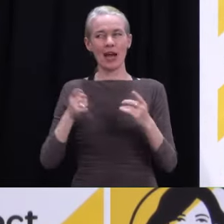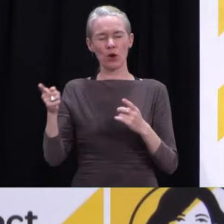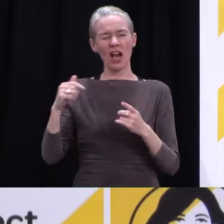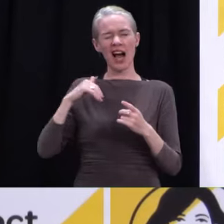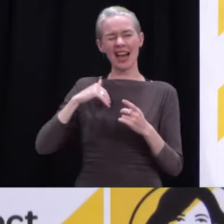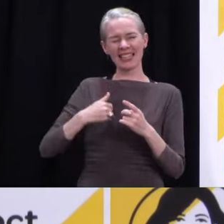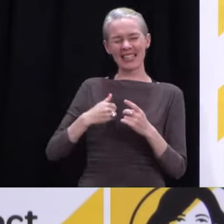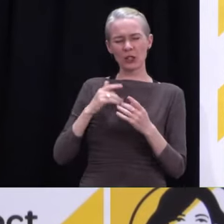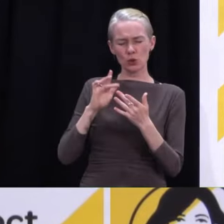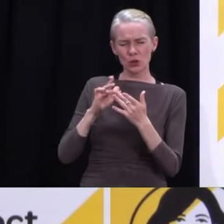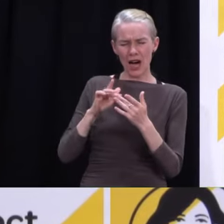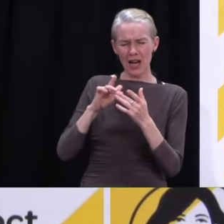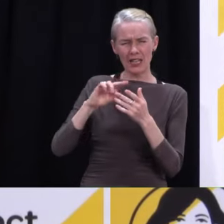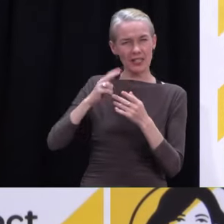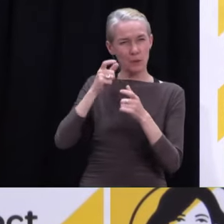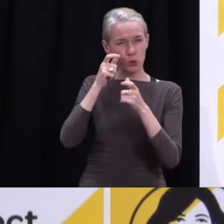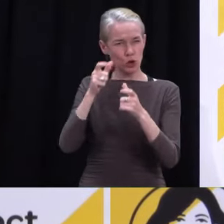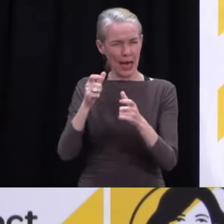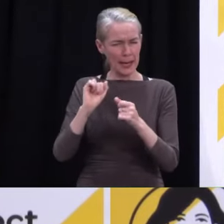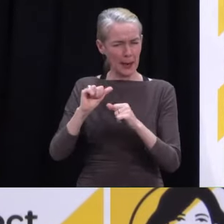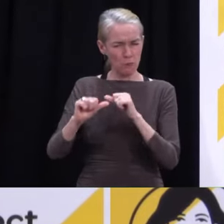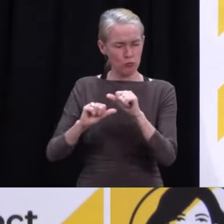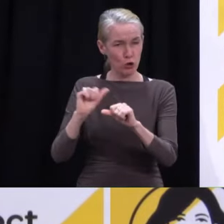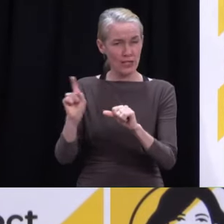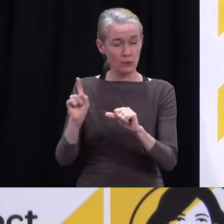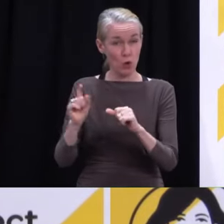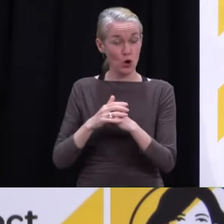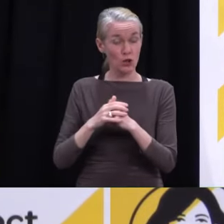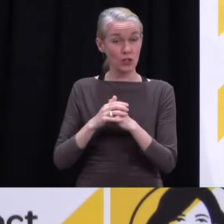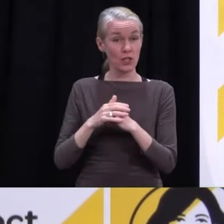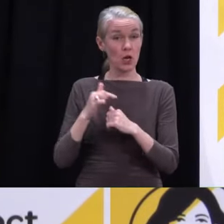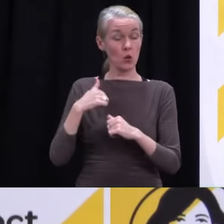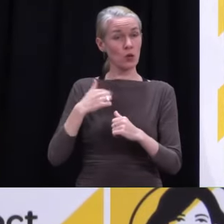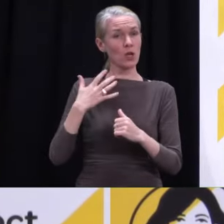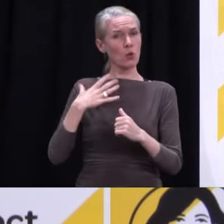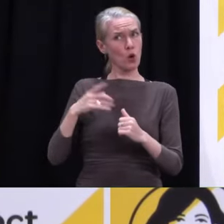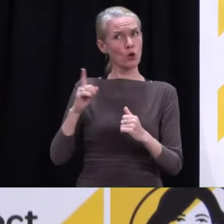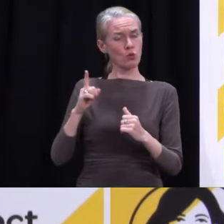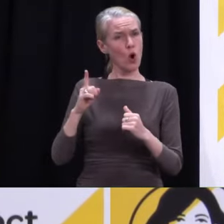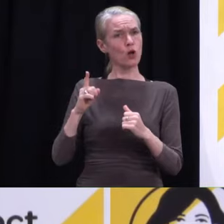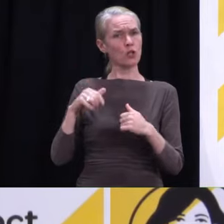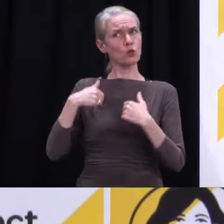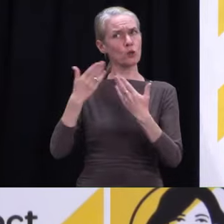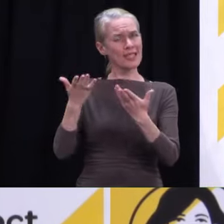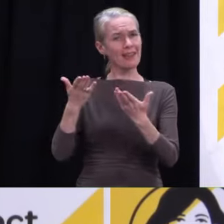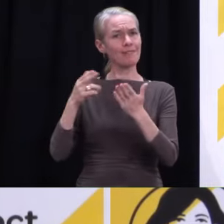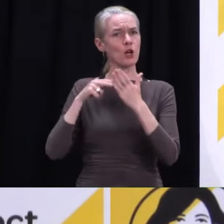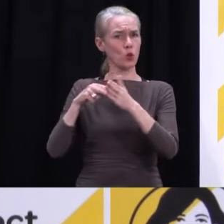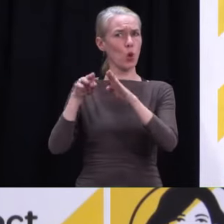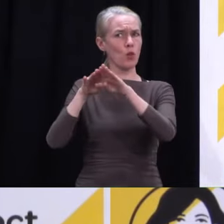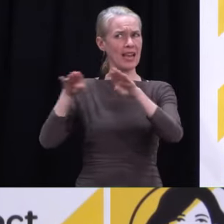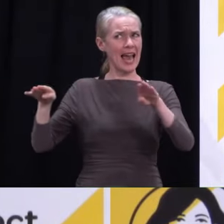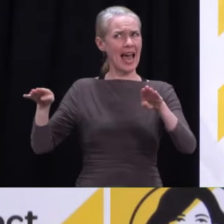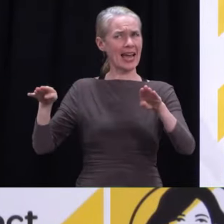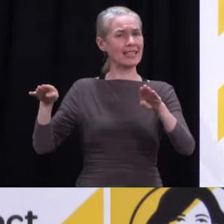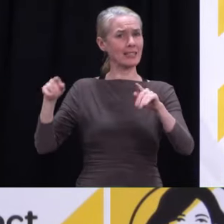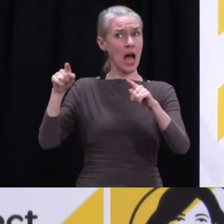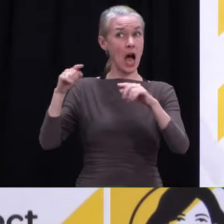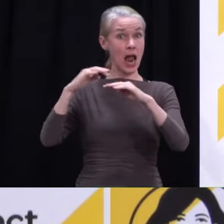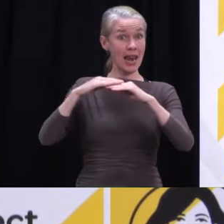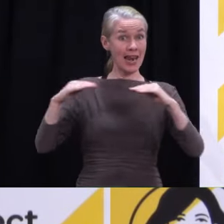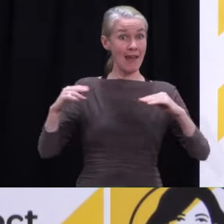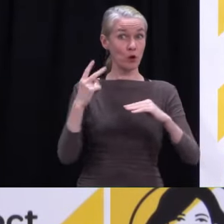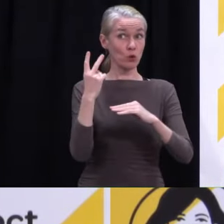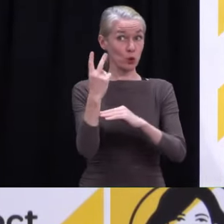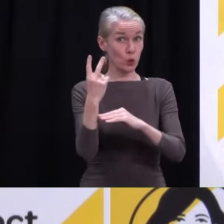unnecessarily disadvantaged because they are a Level 2 environment, just like everyone else. But they are disadvantaged by having Auckland sandwiched right in